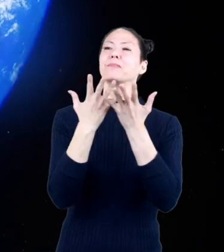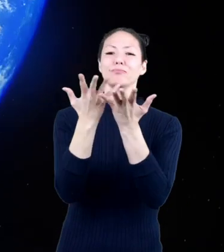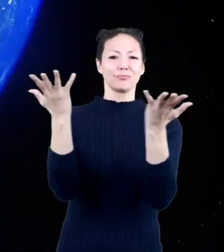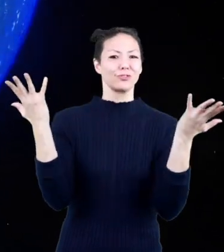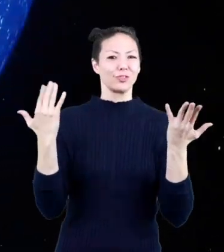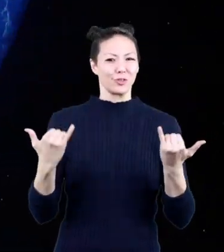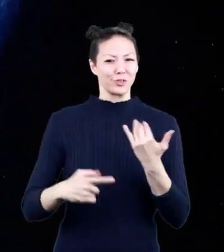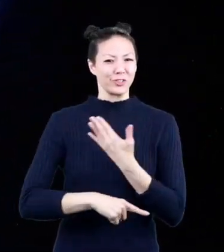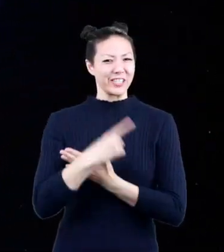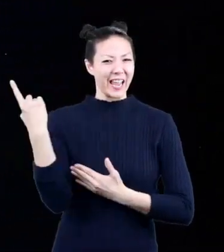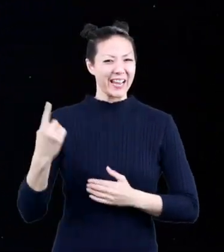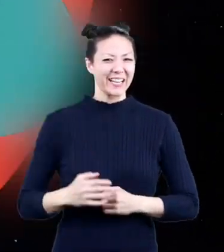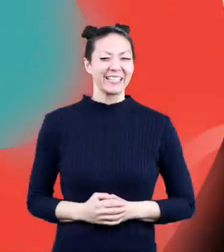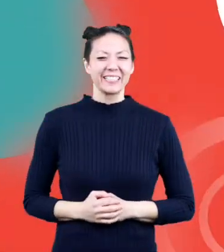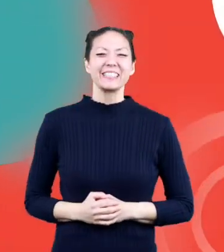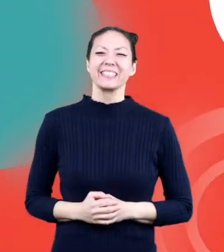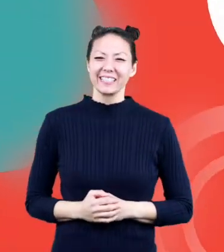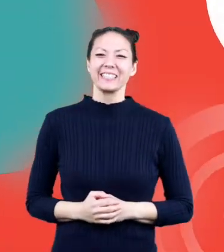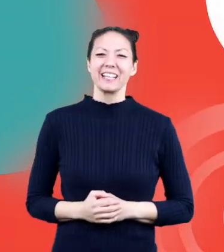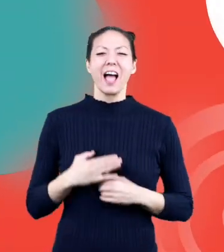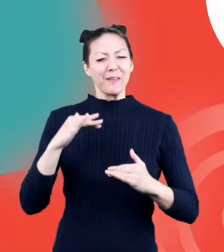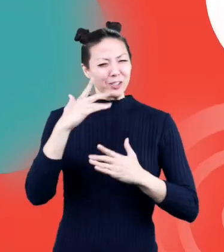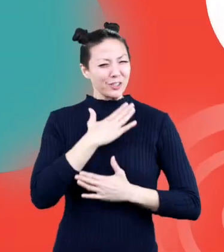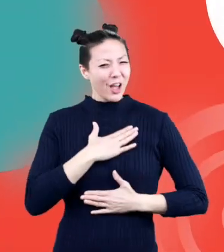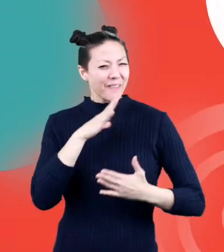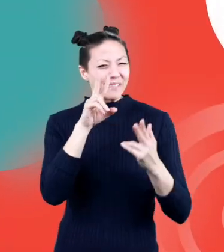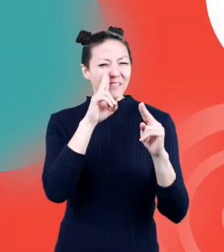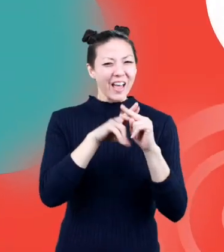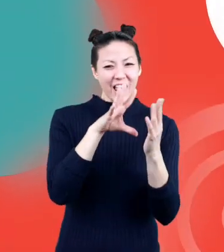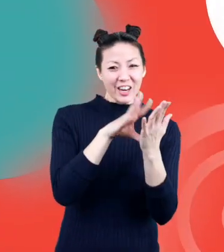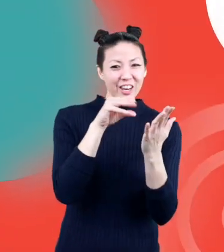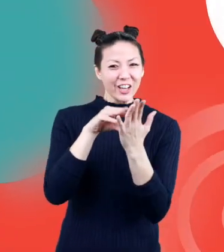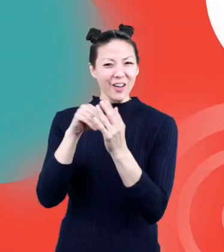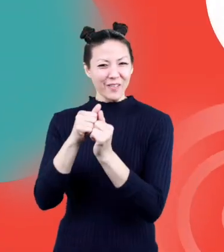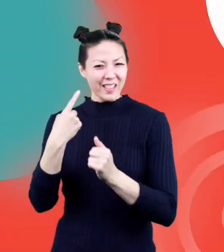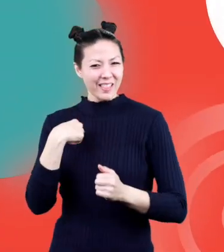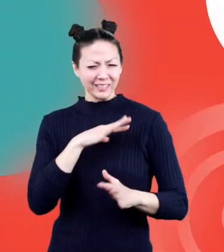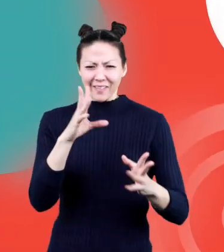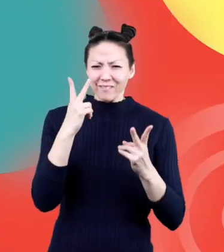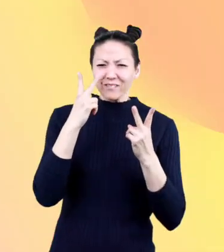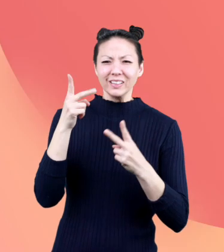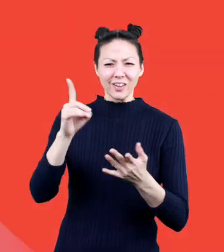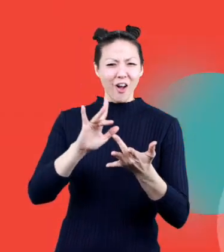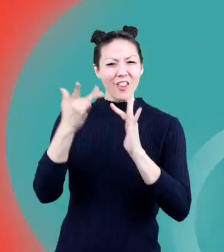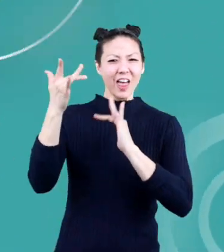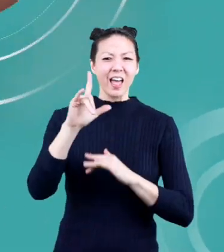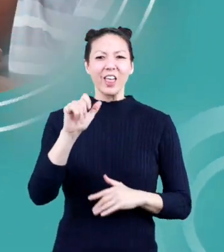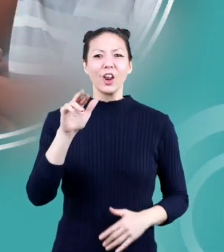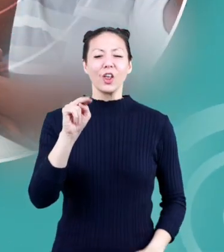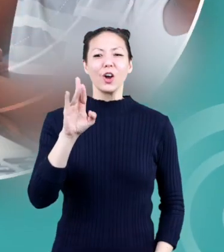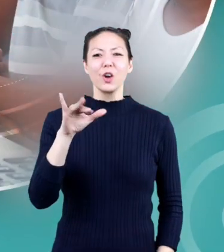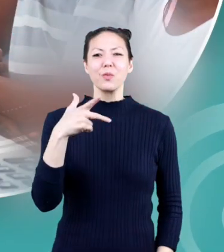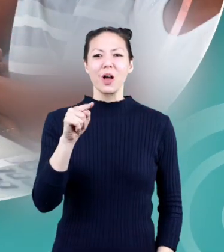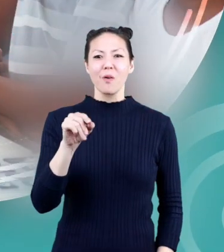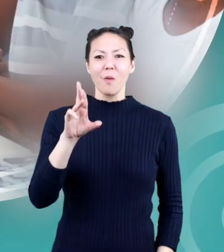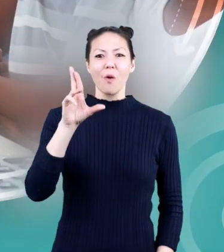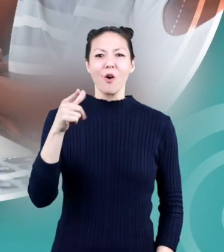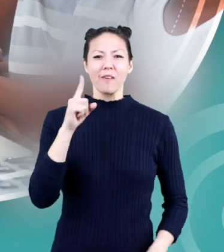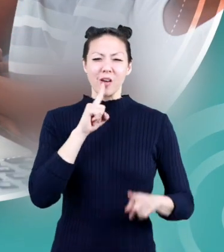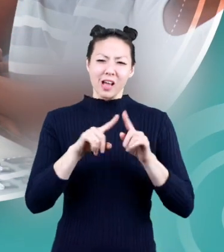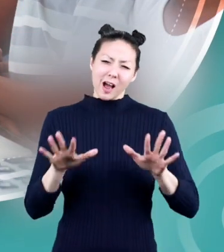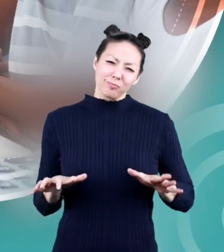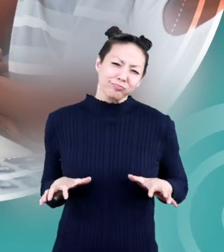chemists working today hope you had fun learning with us visit us at learnbright.org